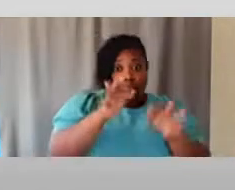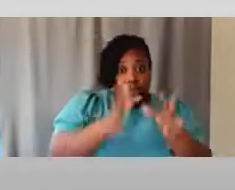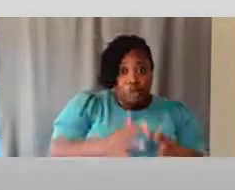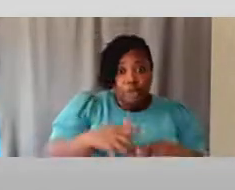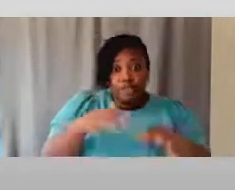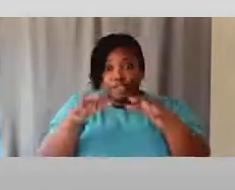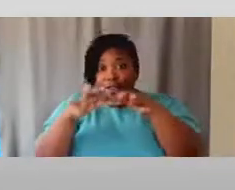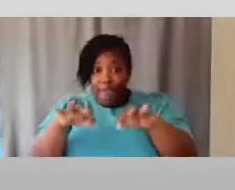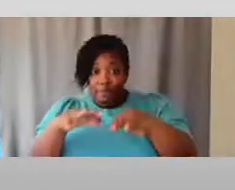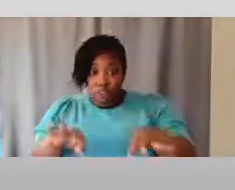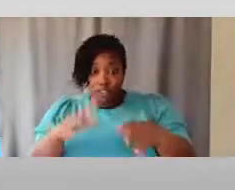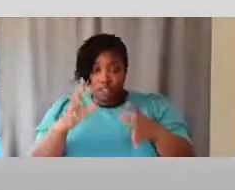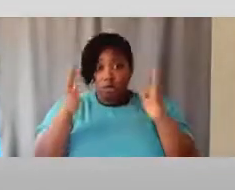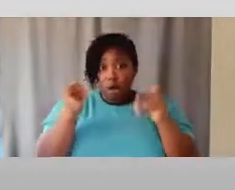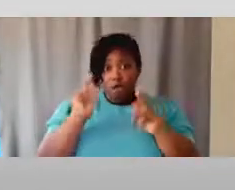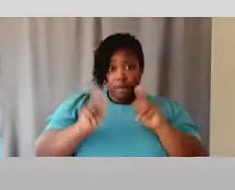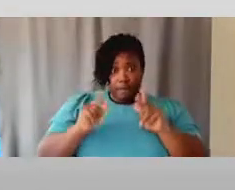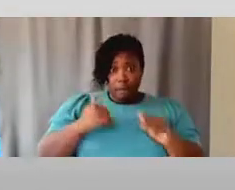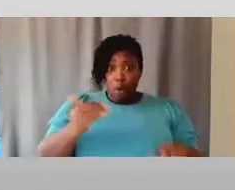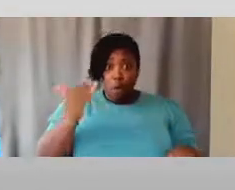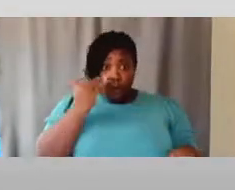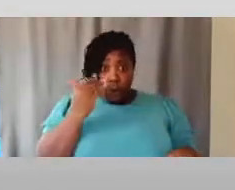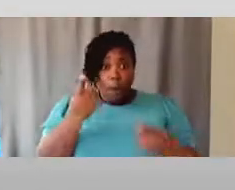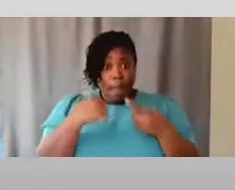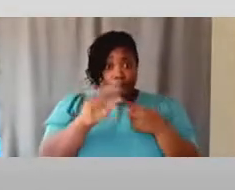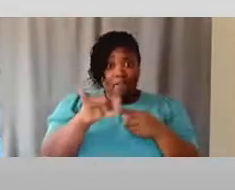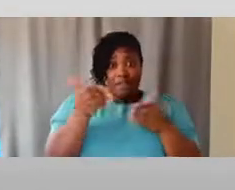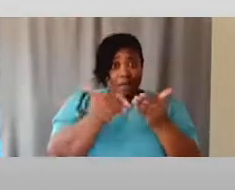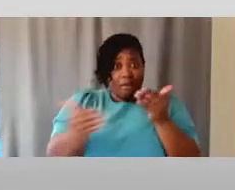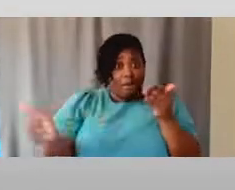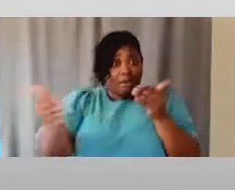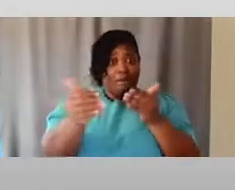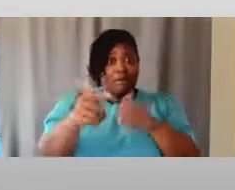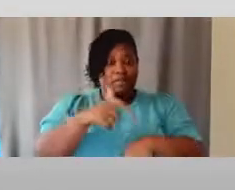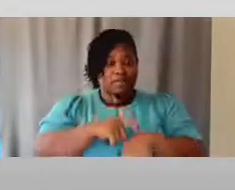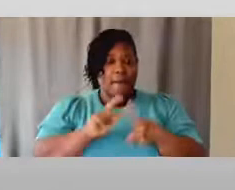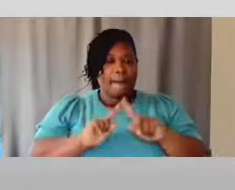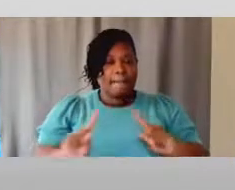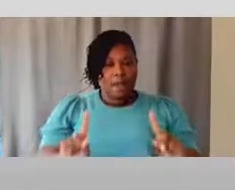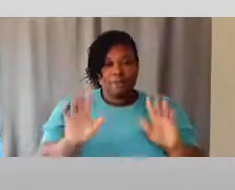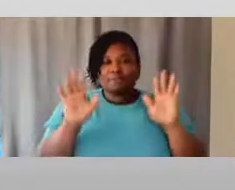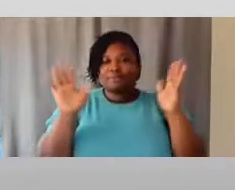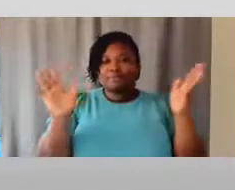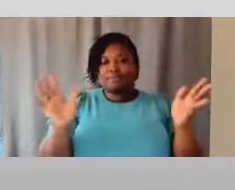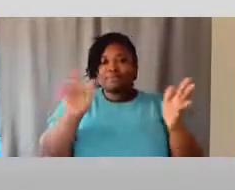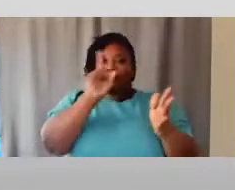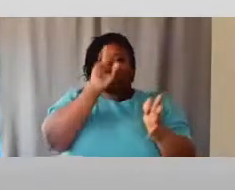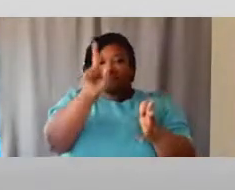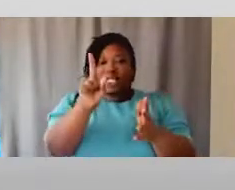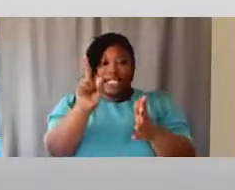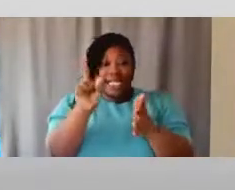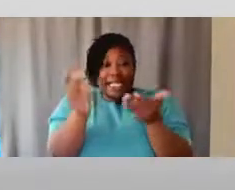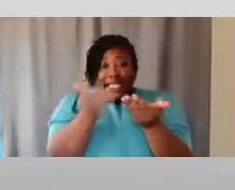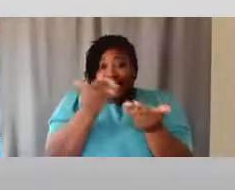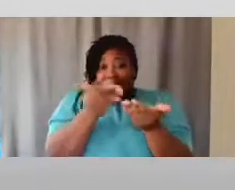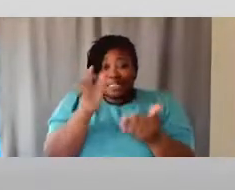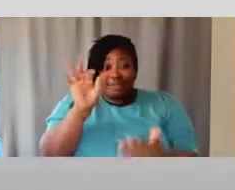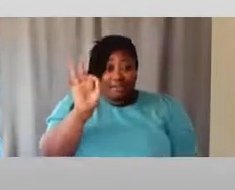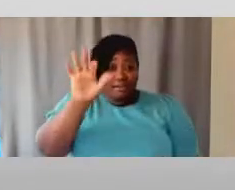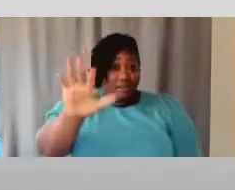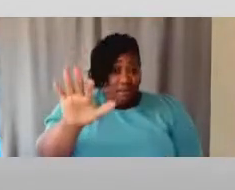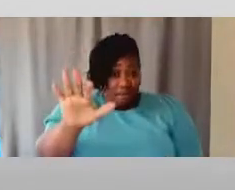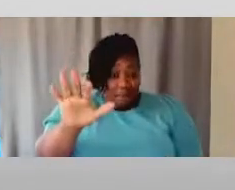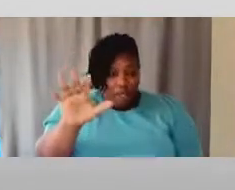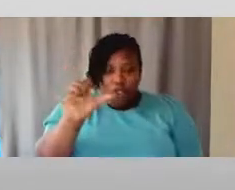and hopefully people are aware of that ahead of time. But my, like, really easy tip is don't hold